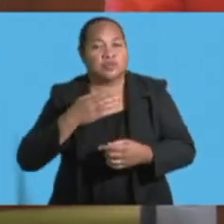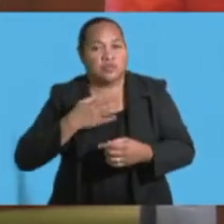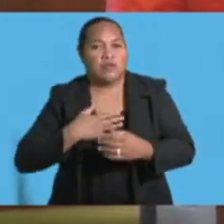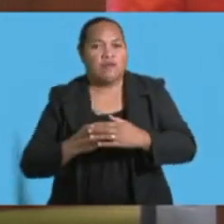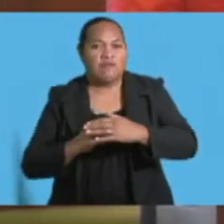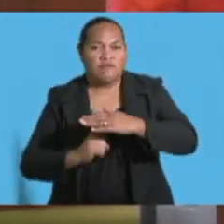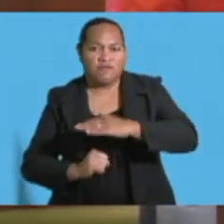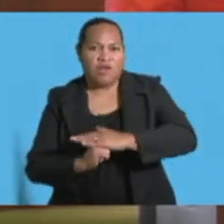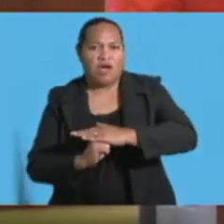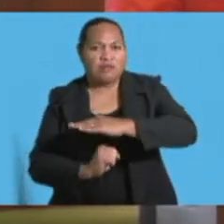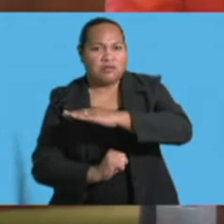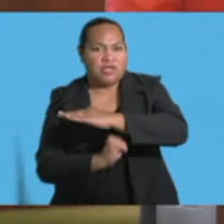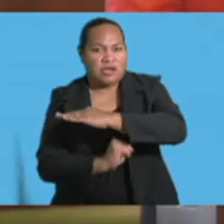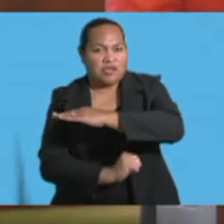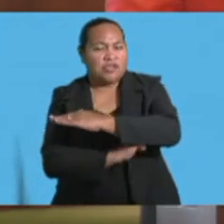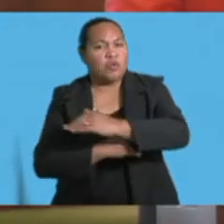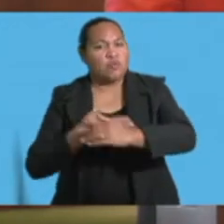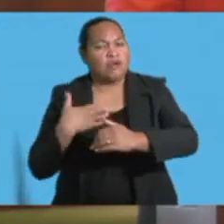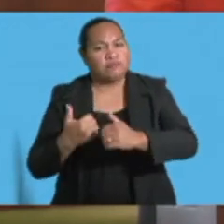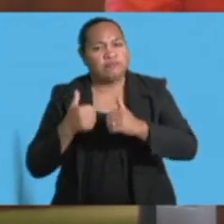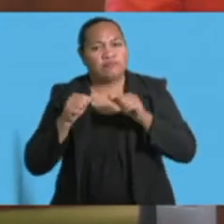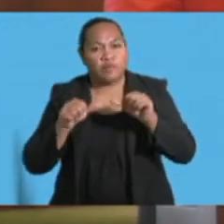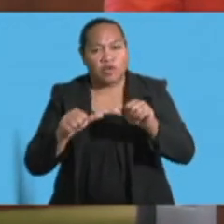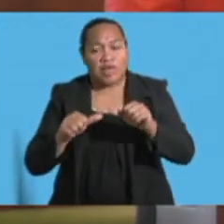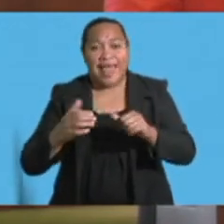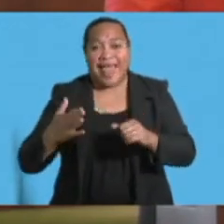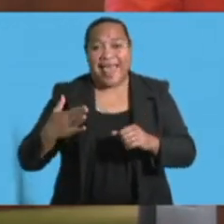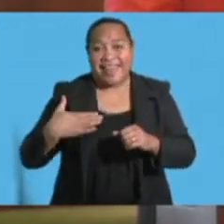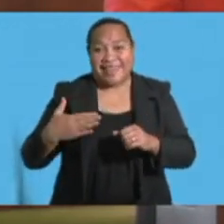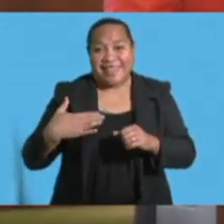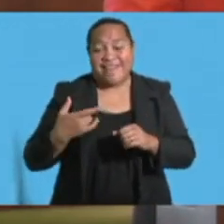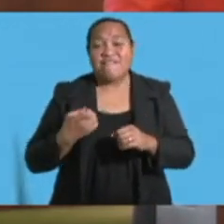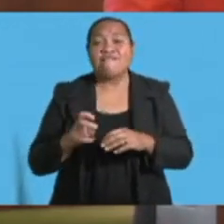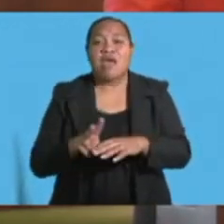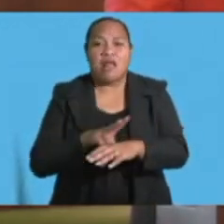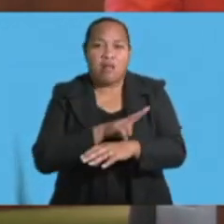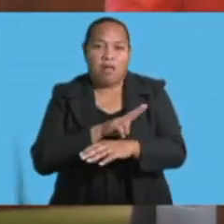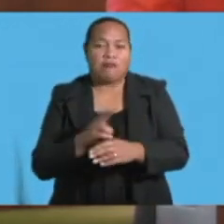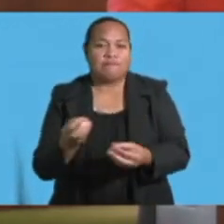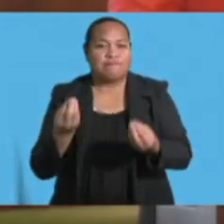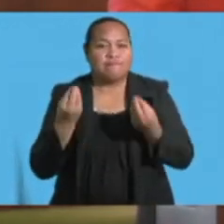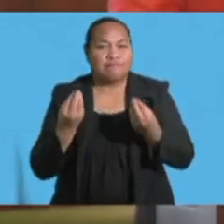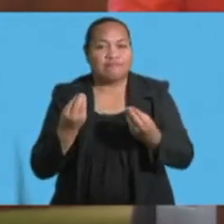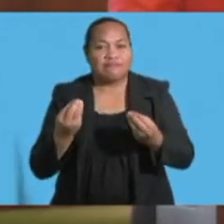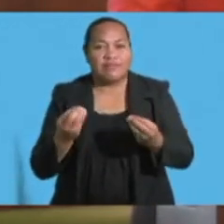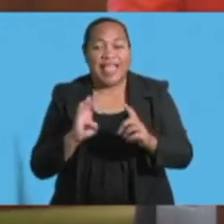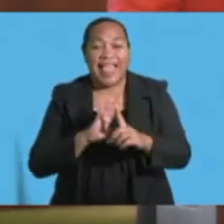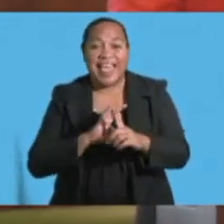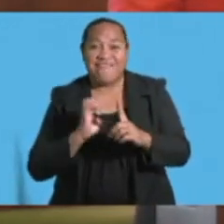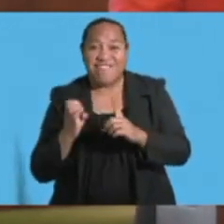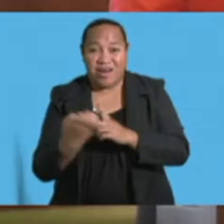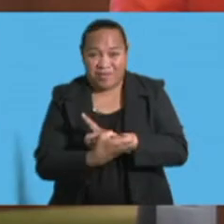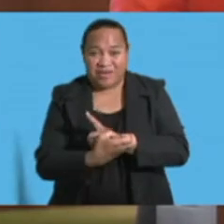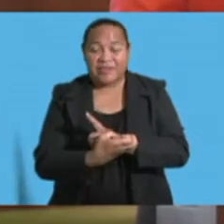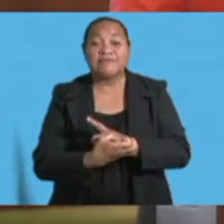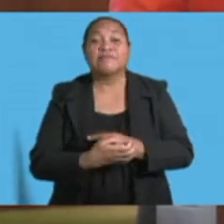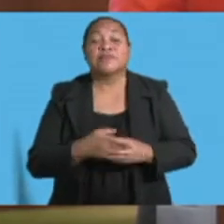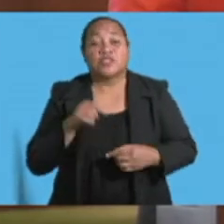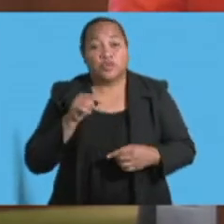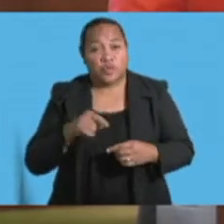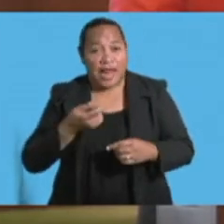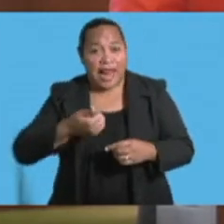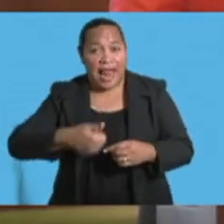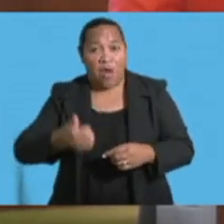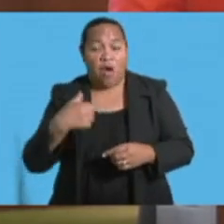foundation that accords a well-protected, healthy and valuable environment. This, Madam Speaker, will no doubt afford us with a